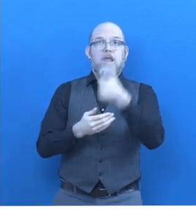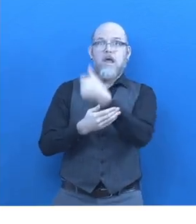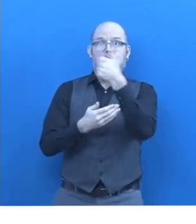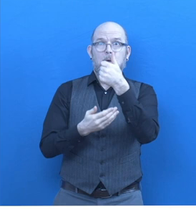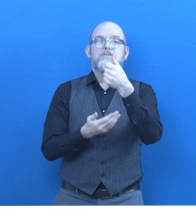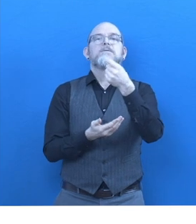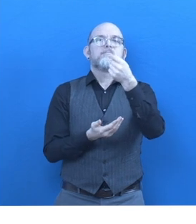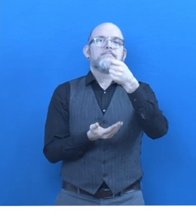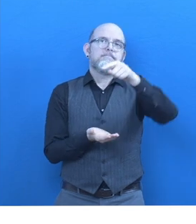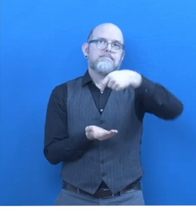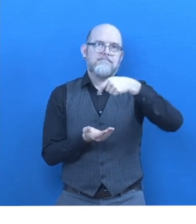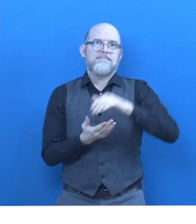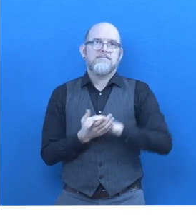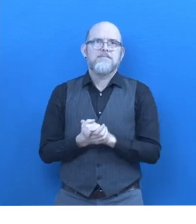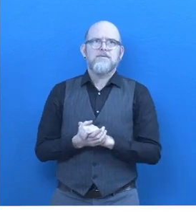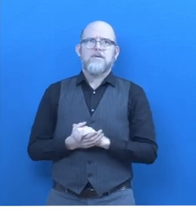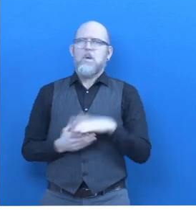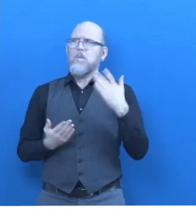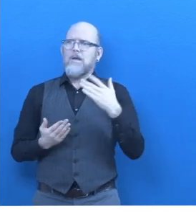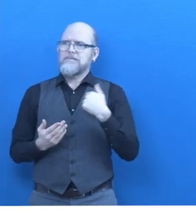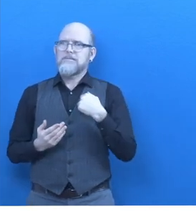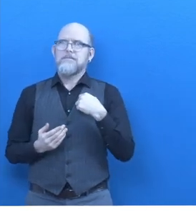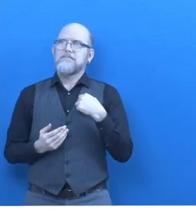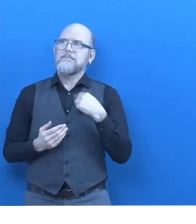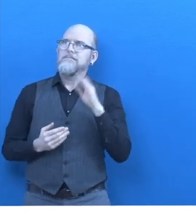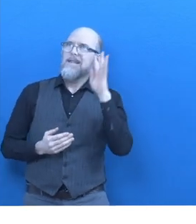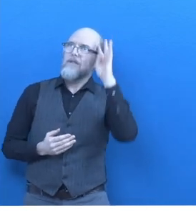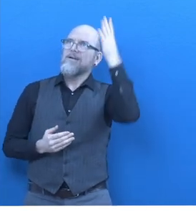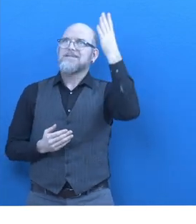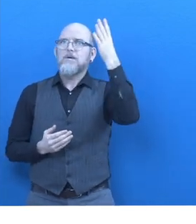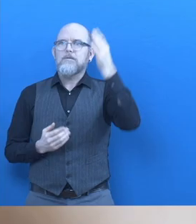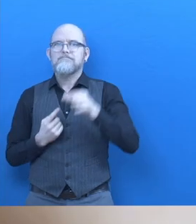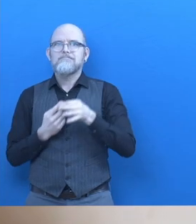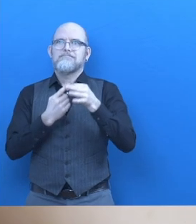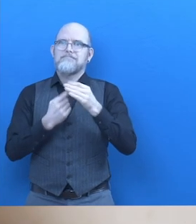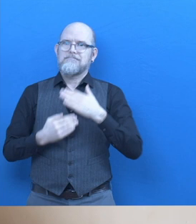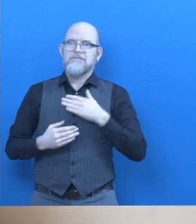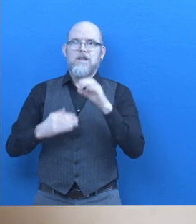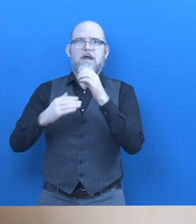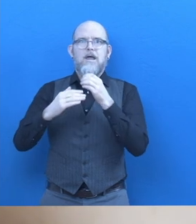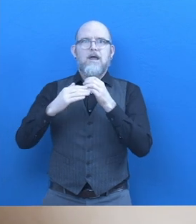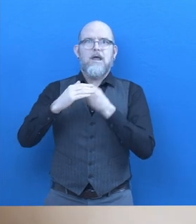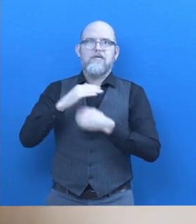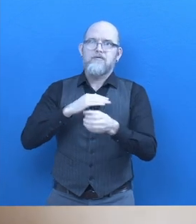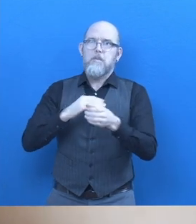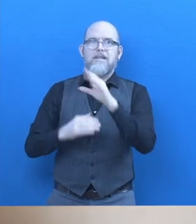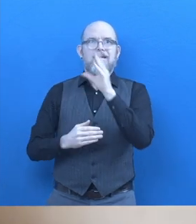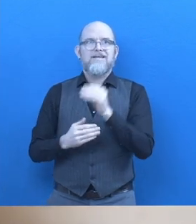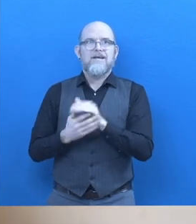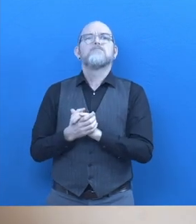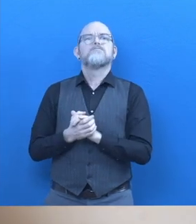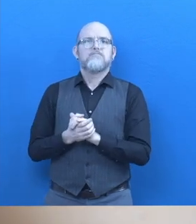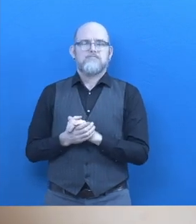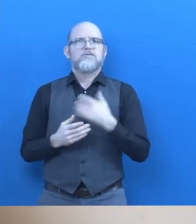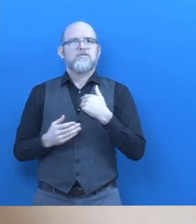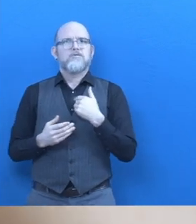What is unique and innovative about Employable Africa? What is about our solution is